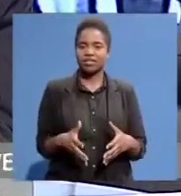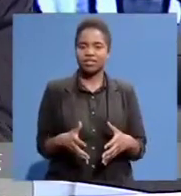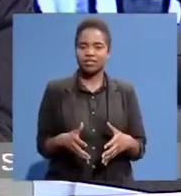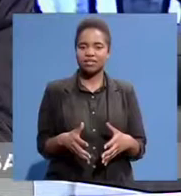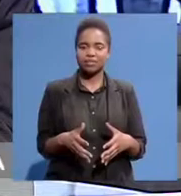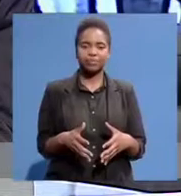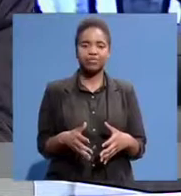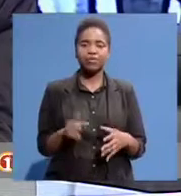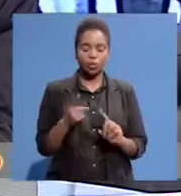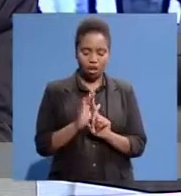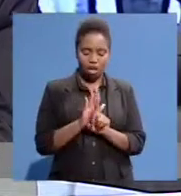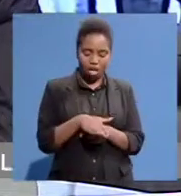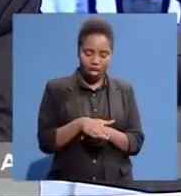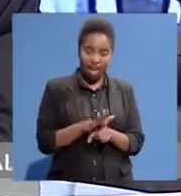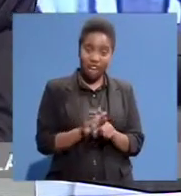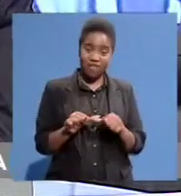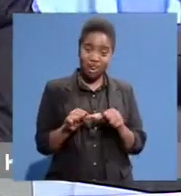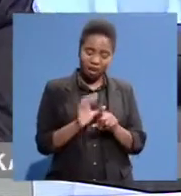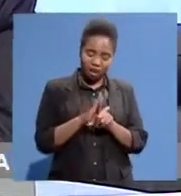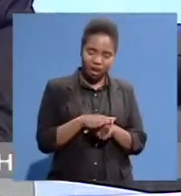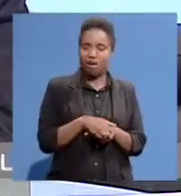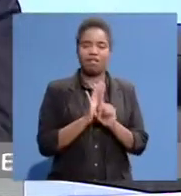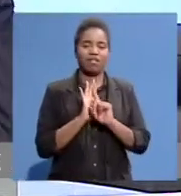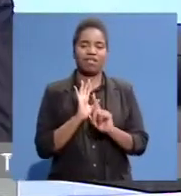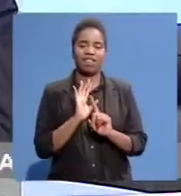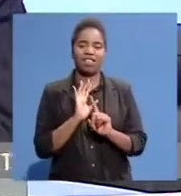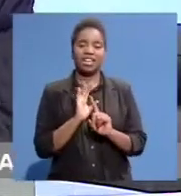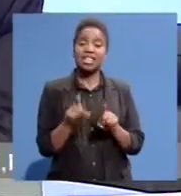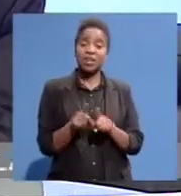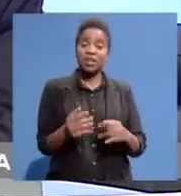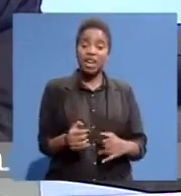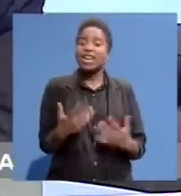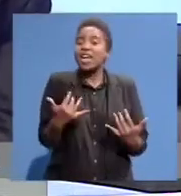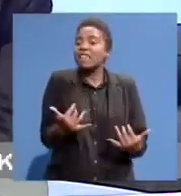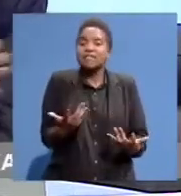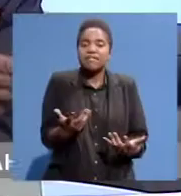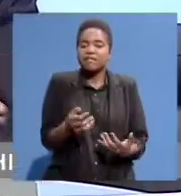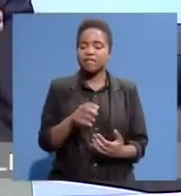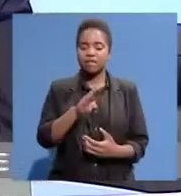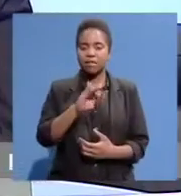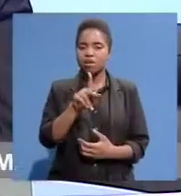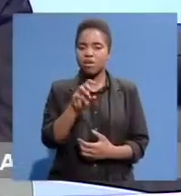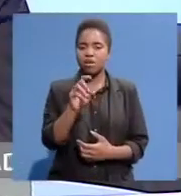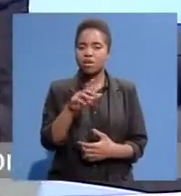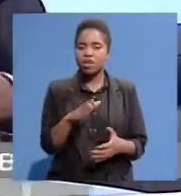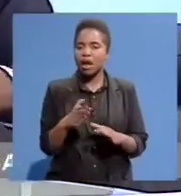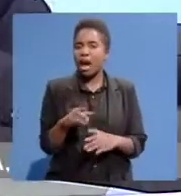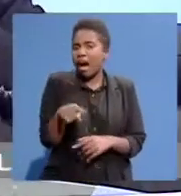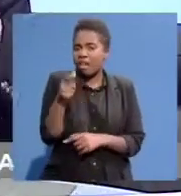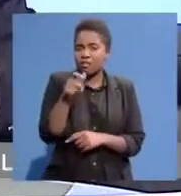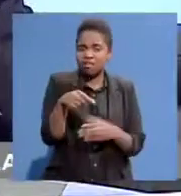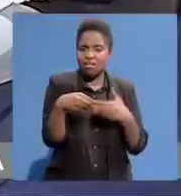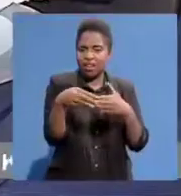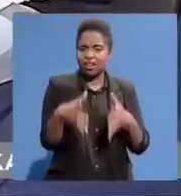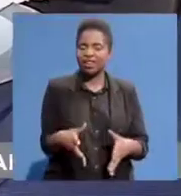the oppression Could have gone on Even today After Steve Biko died There would have been others There was years You know So the